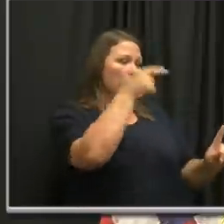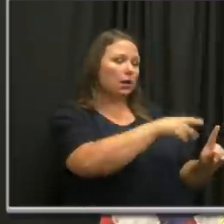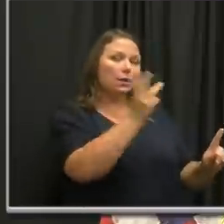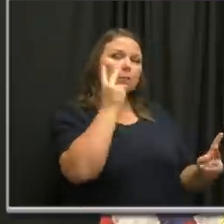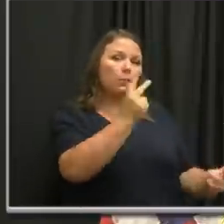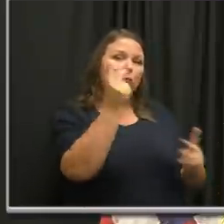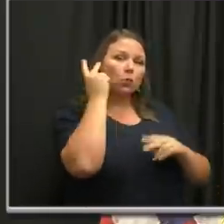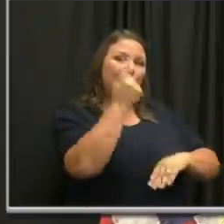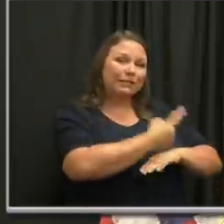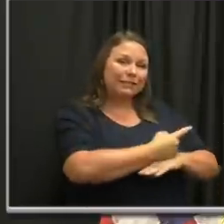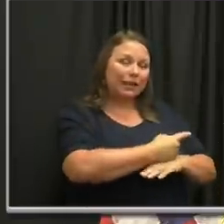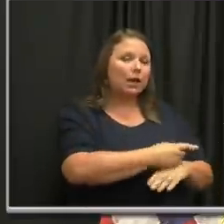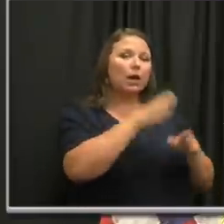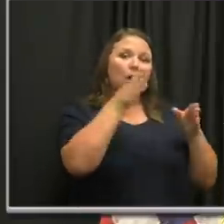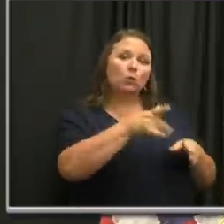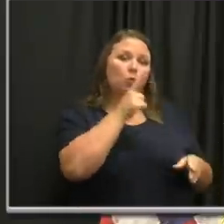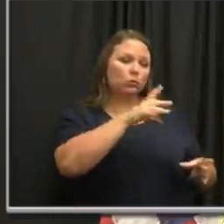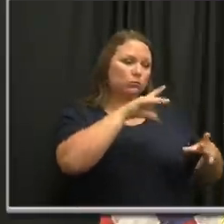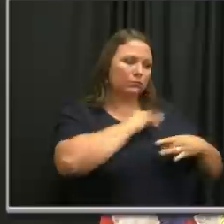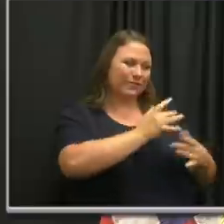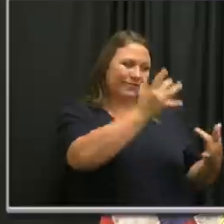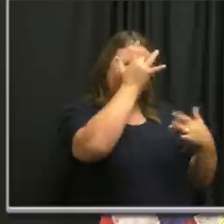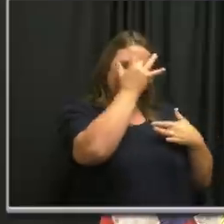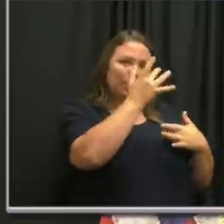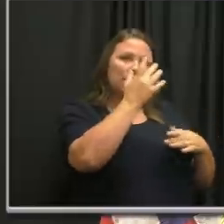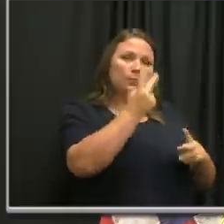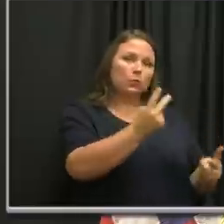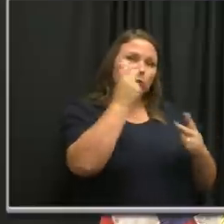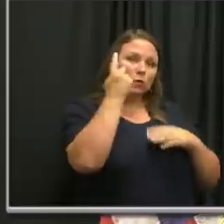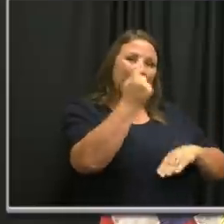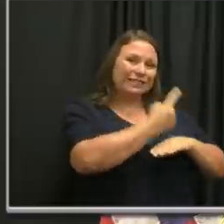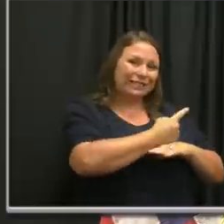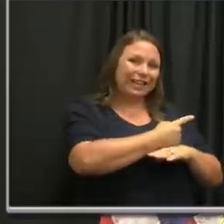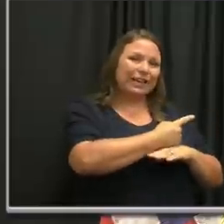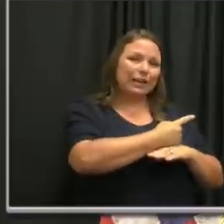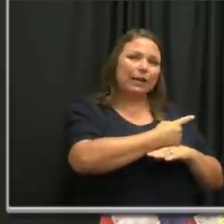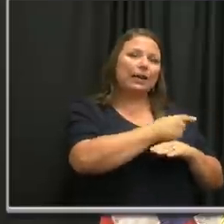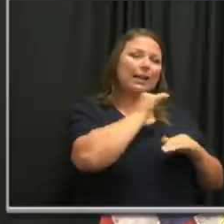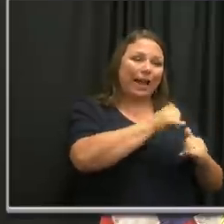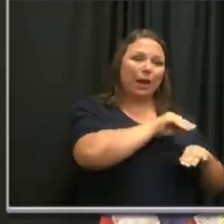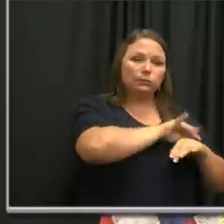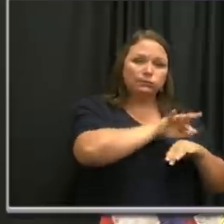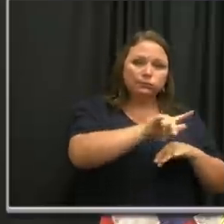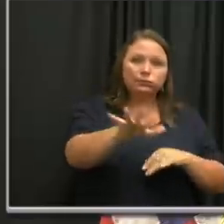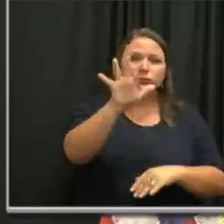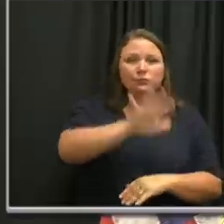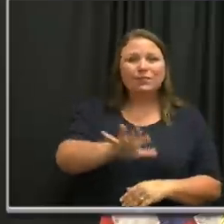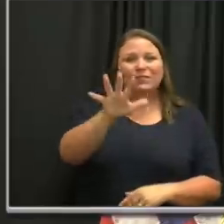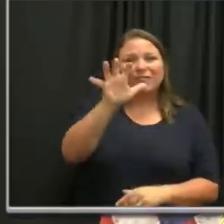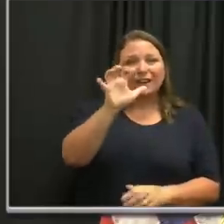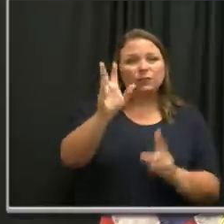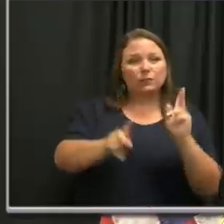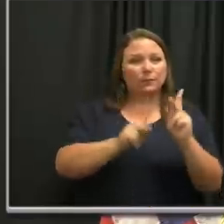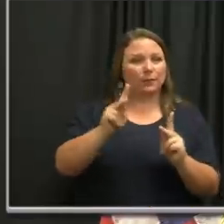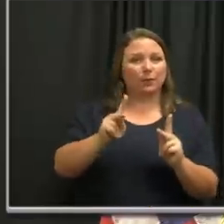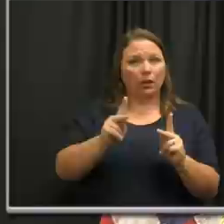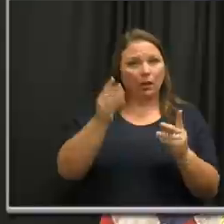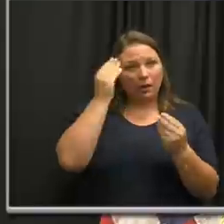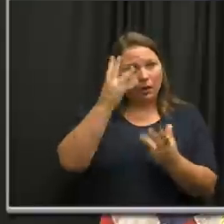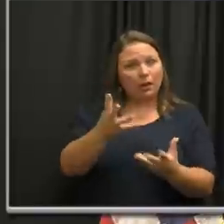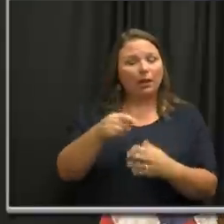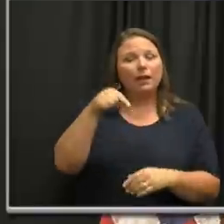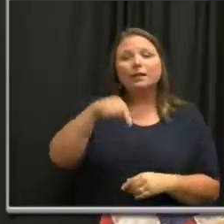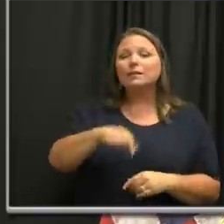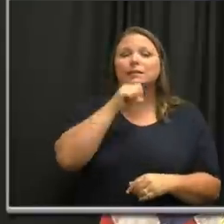a person infected on Memorial Day could have accounted for about 500 infections by this time. So this is